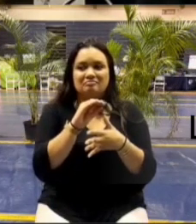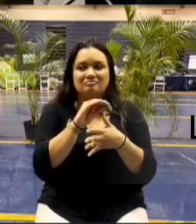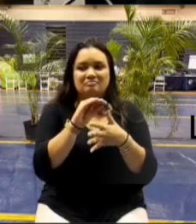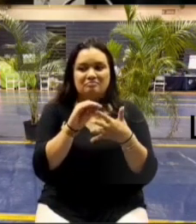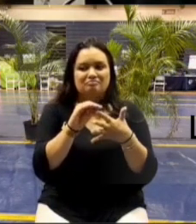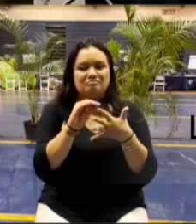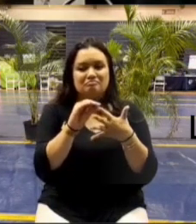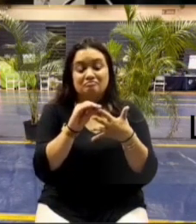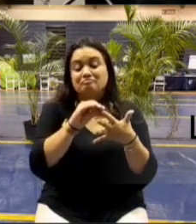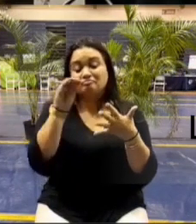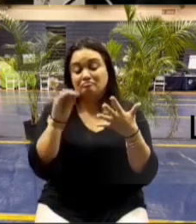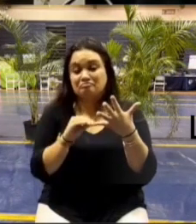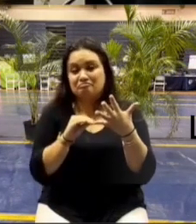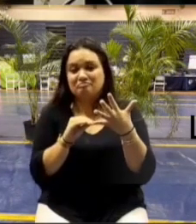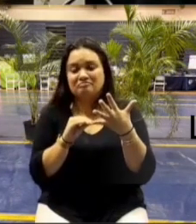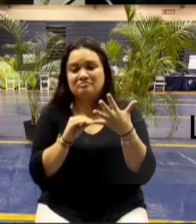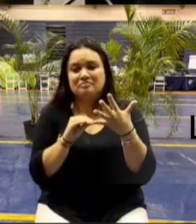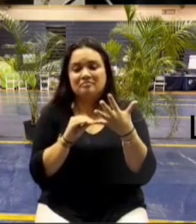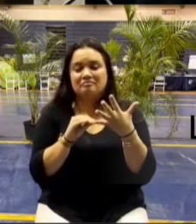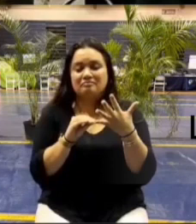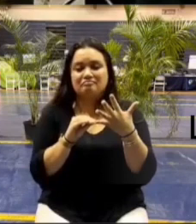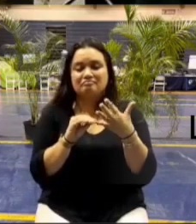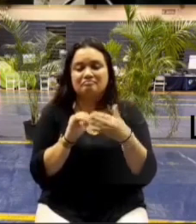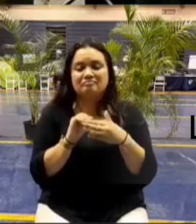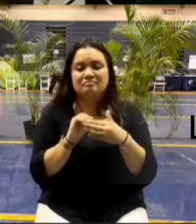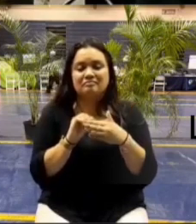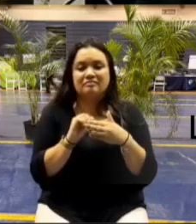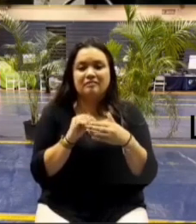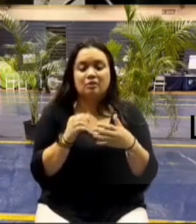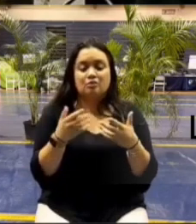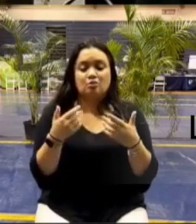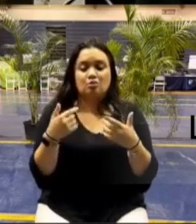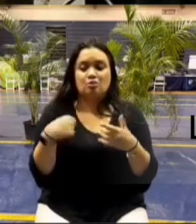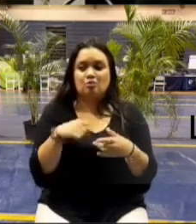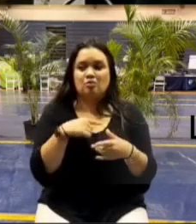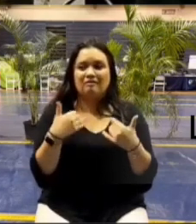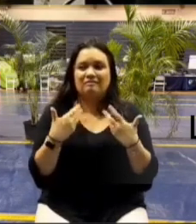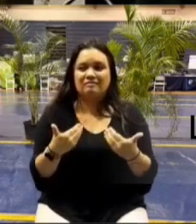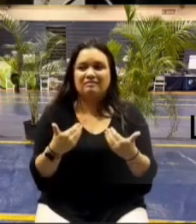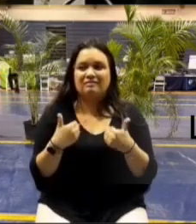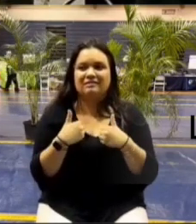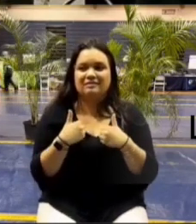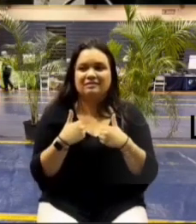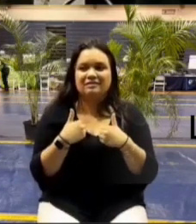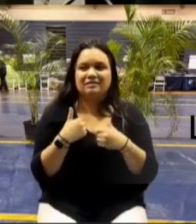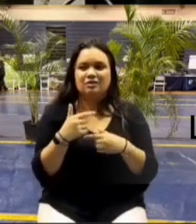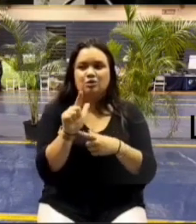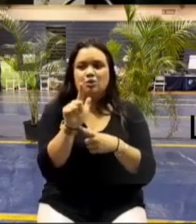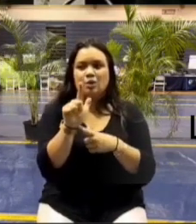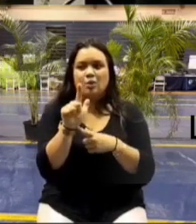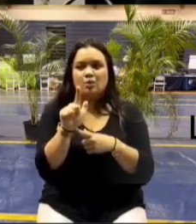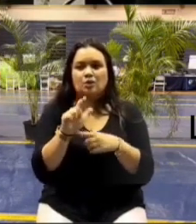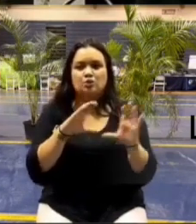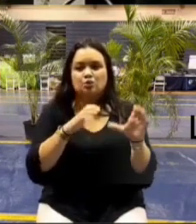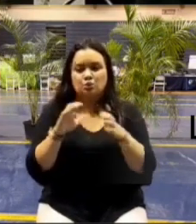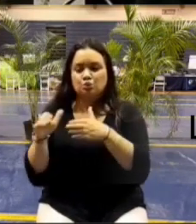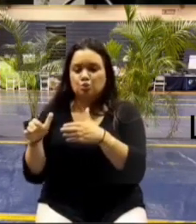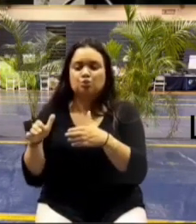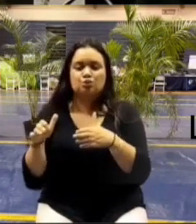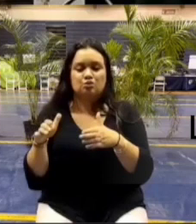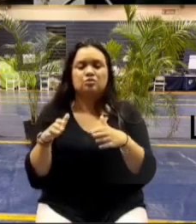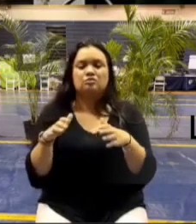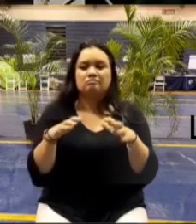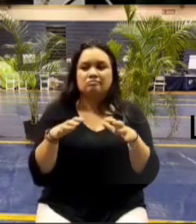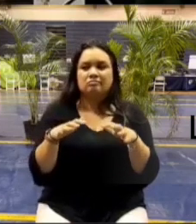i mean look we've got heavy equipment on the roads uh we've got 21 crews out spread across lahaina that's for